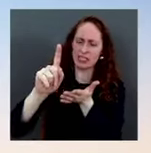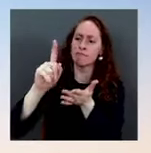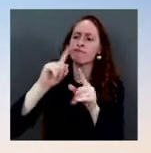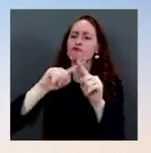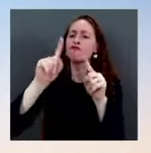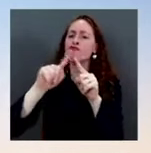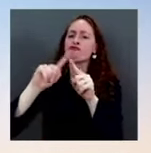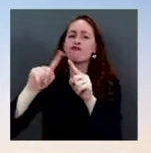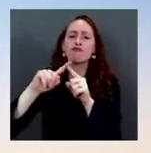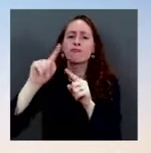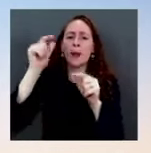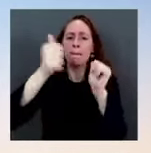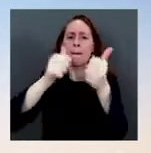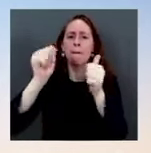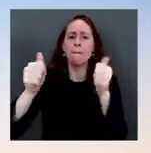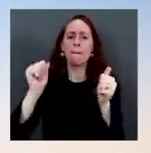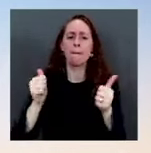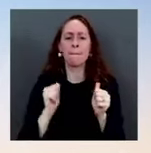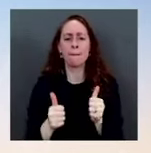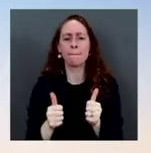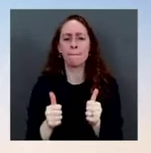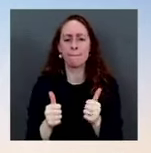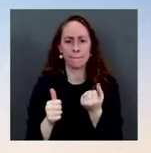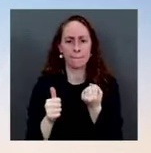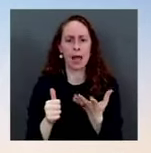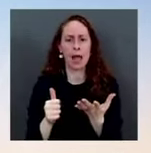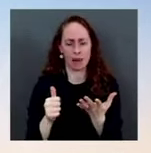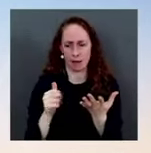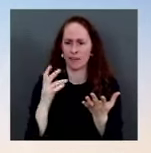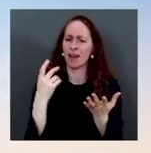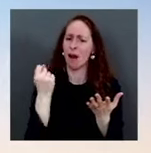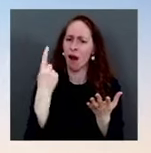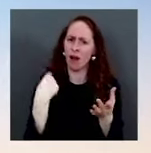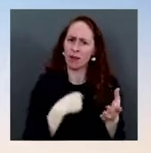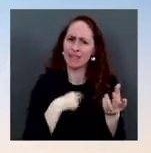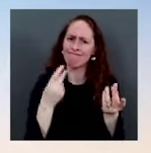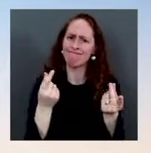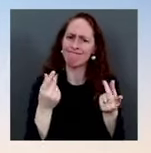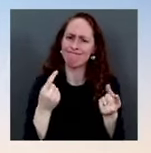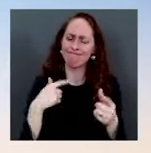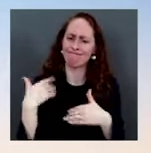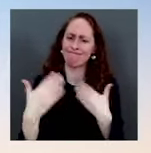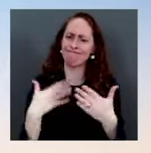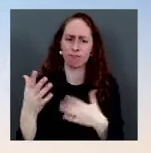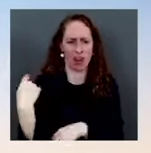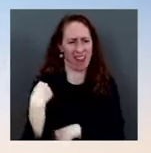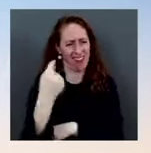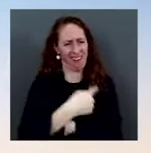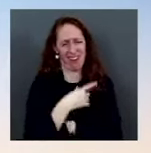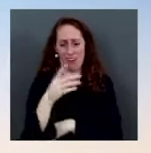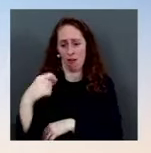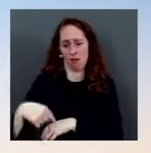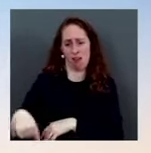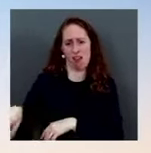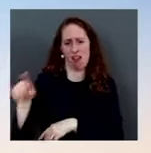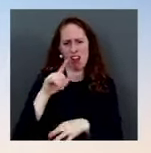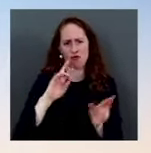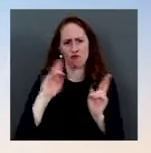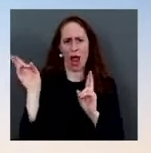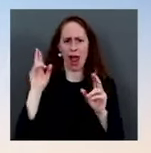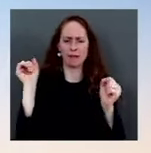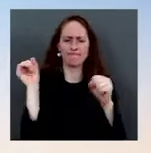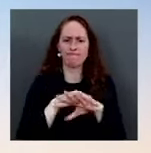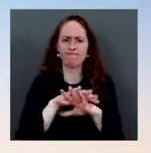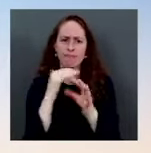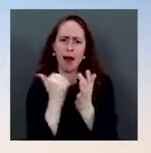rapidly and our team is ready to deploy those resources there are still 20 000 sites across the country where people